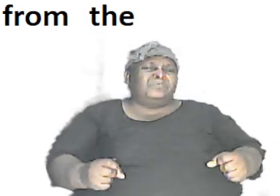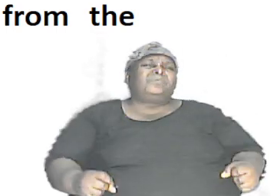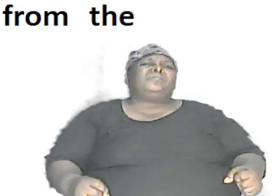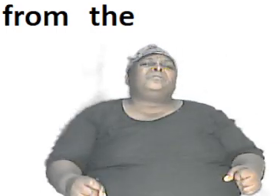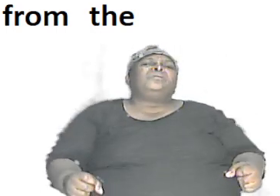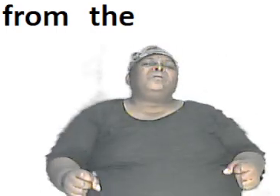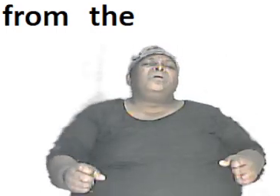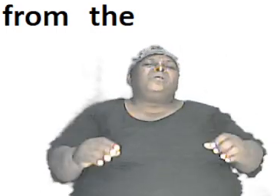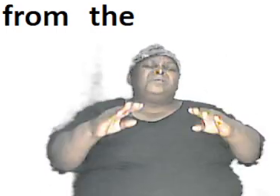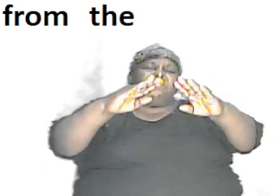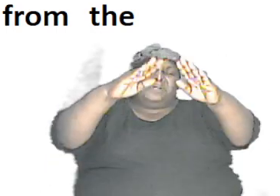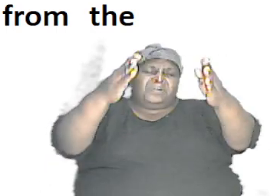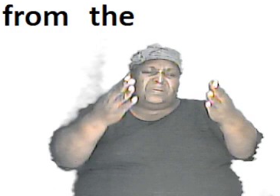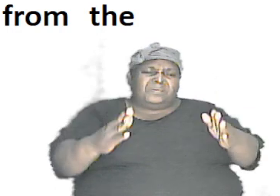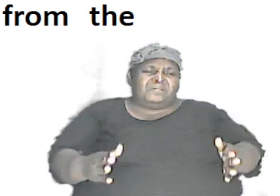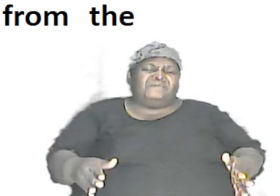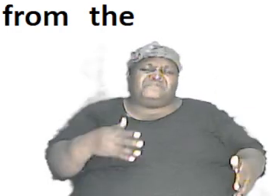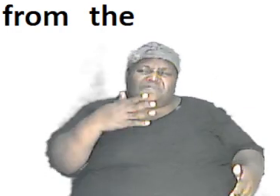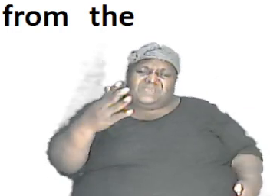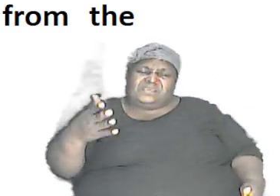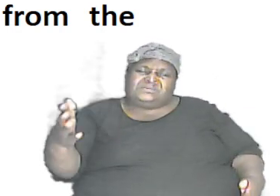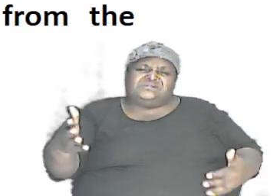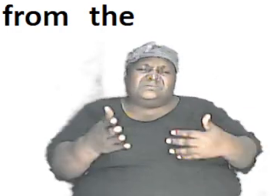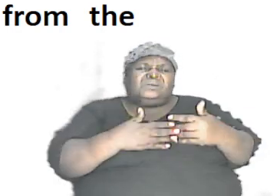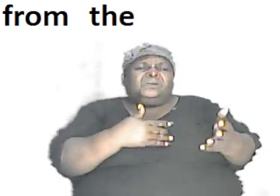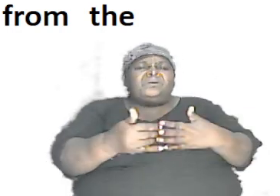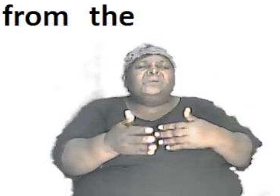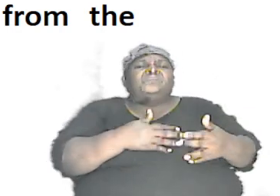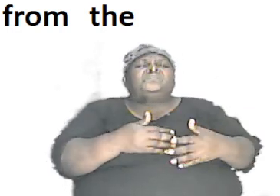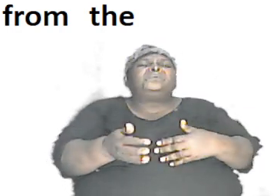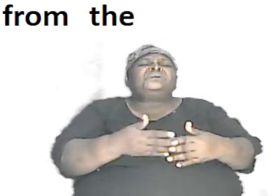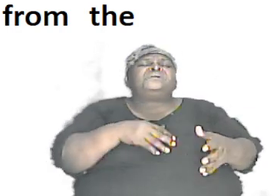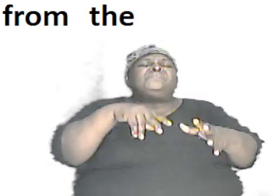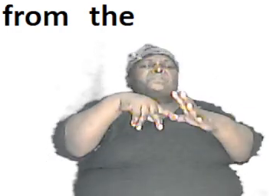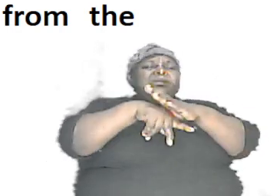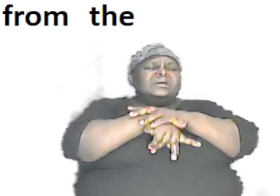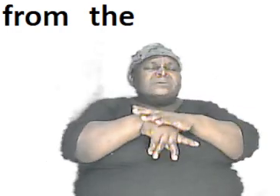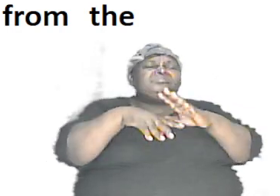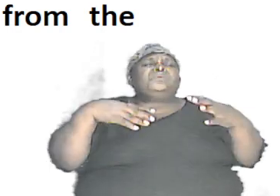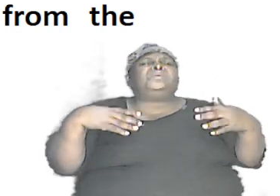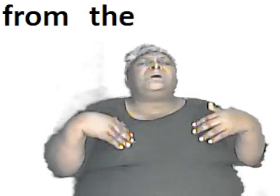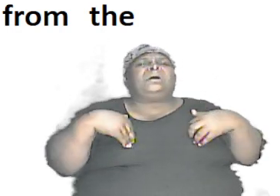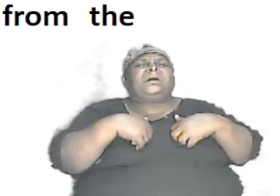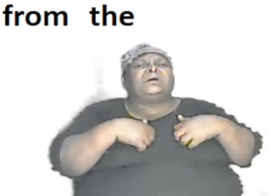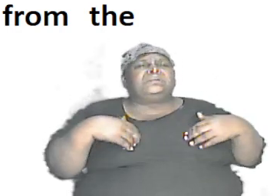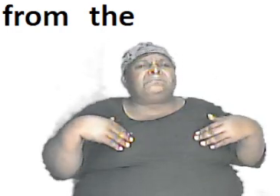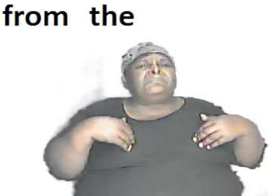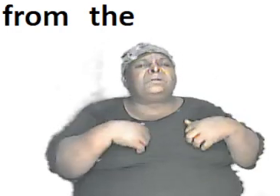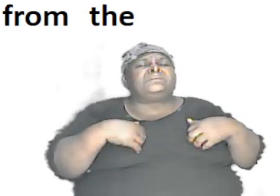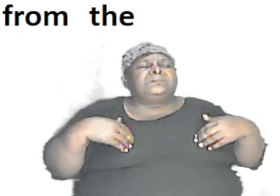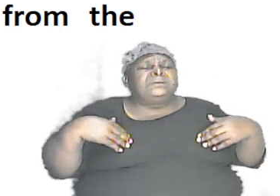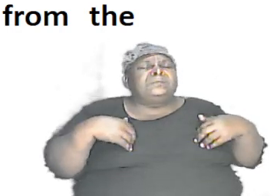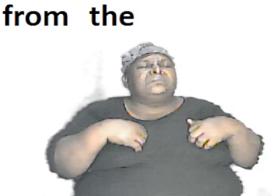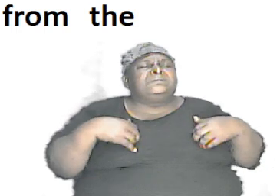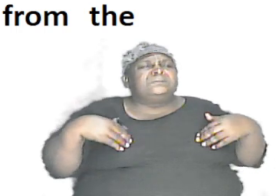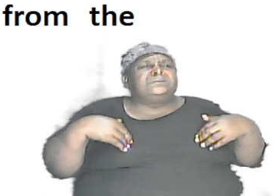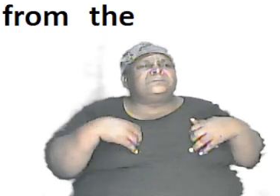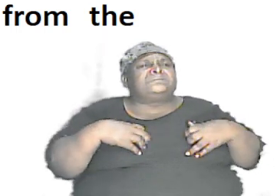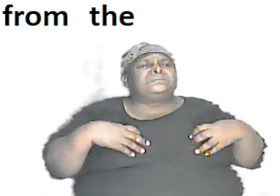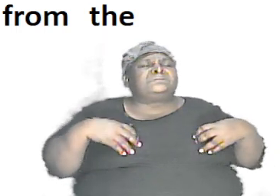the structure of things whether it is a plant or an animal so that there are the